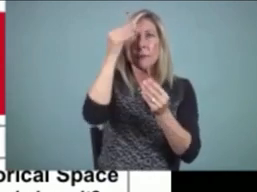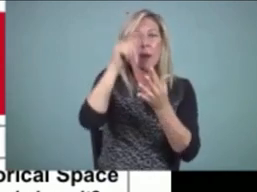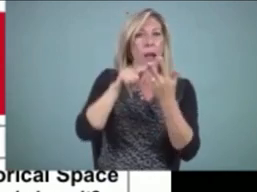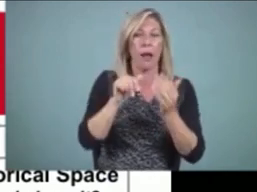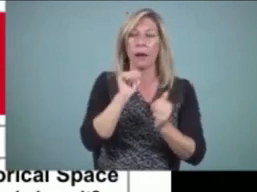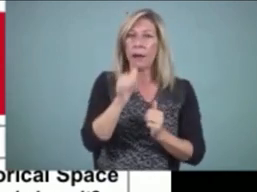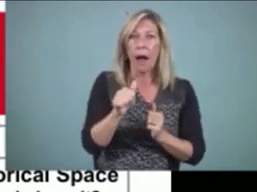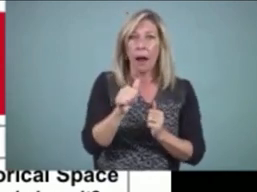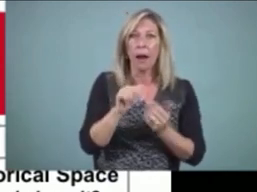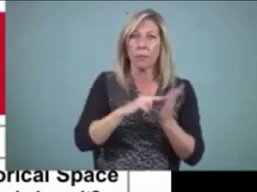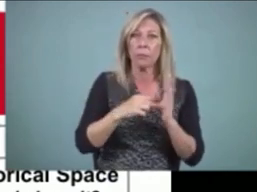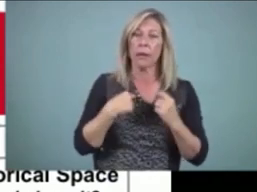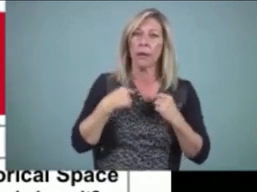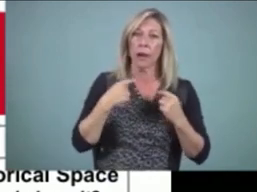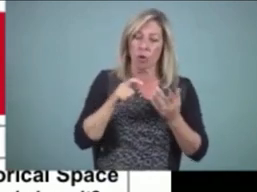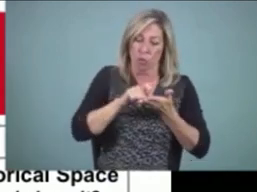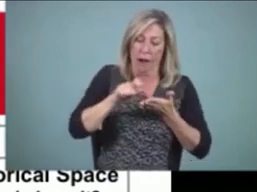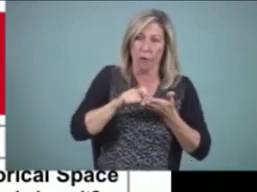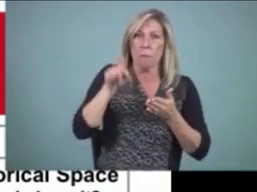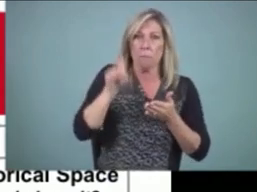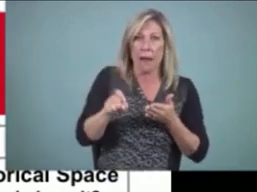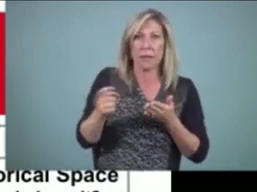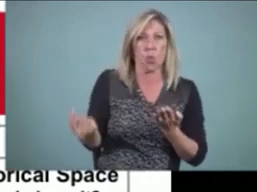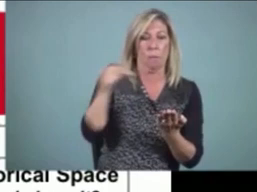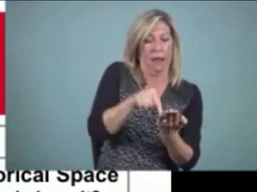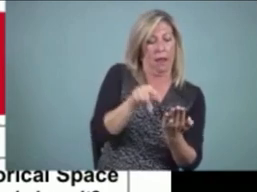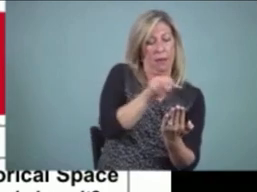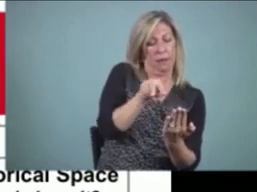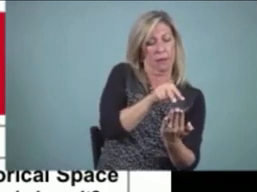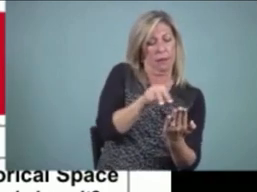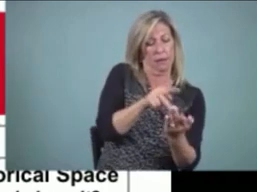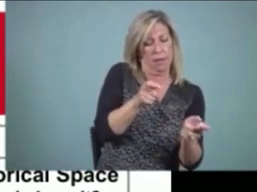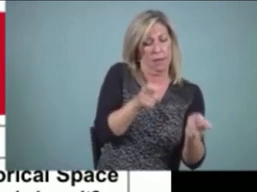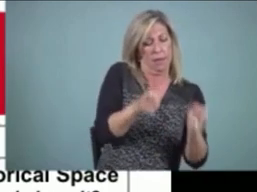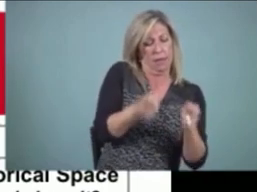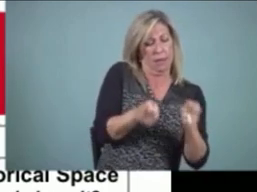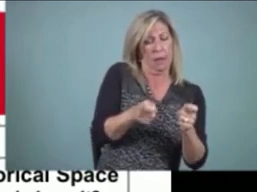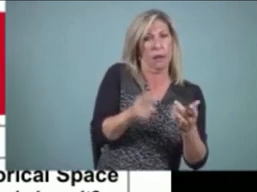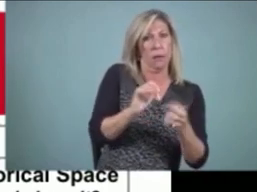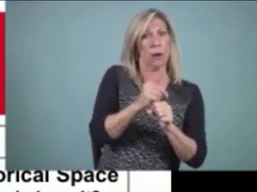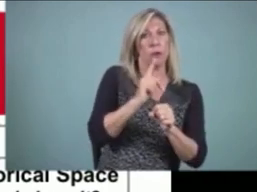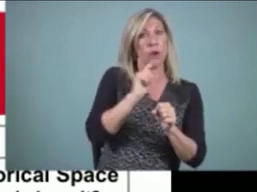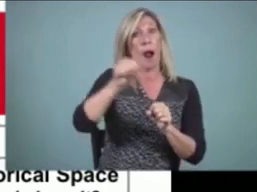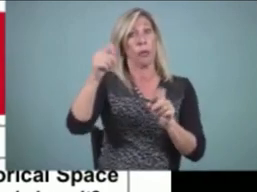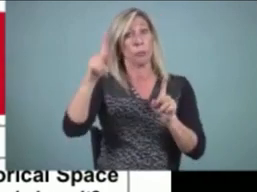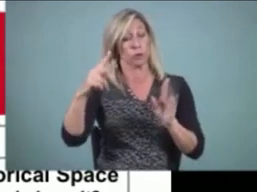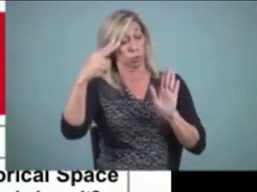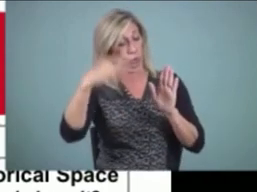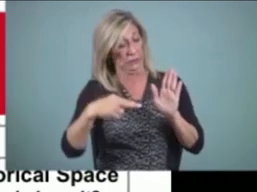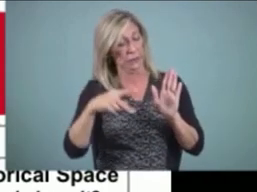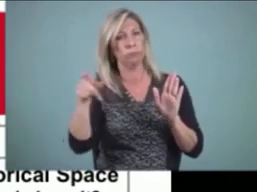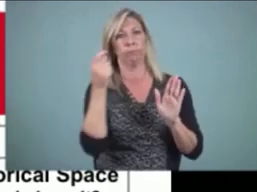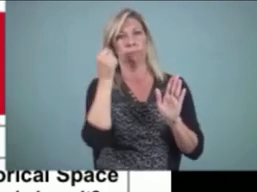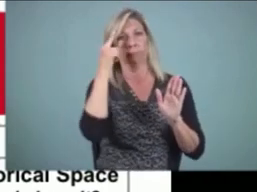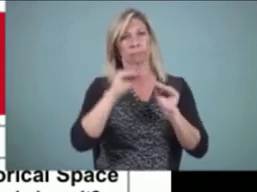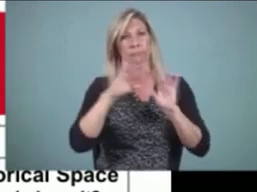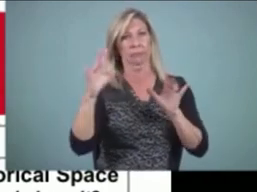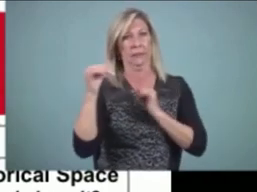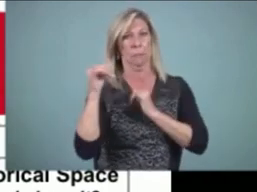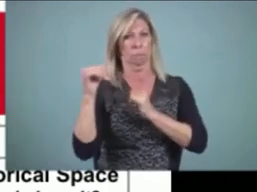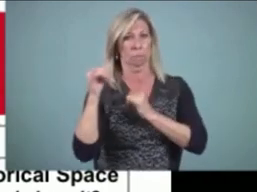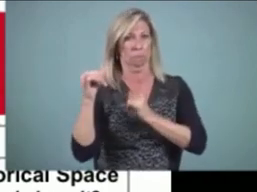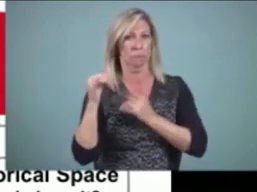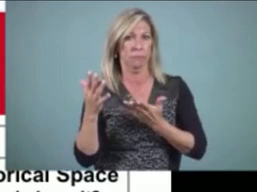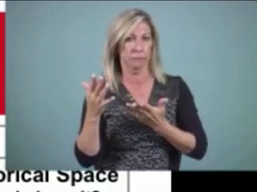it and going round, is really what the writing process is all about. And to do that requires you